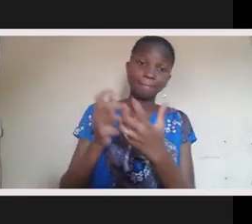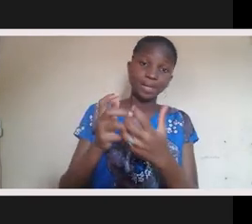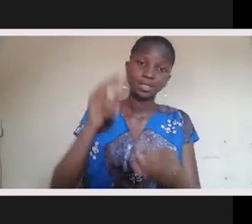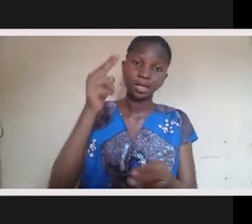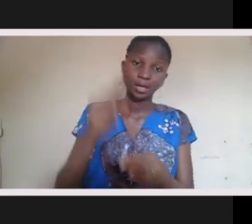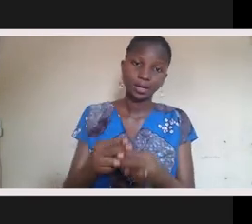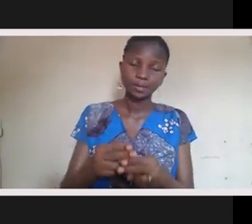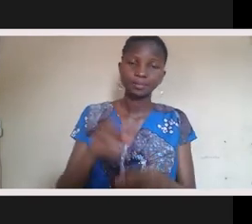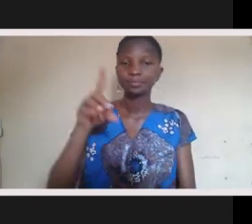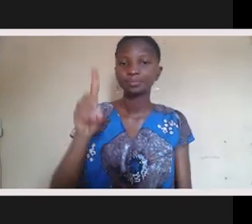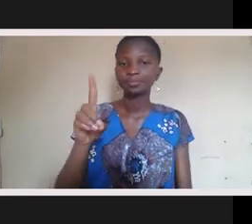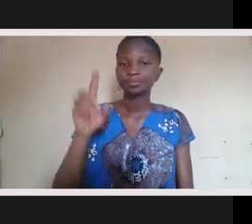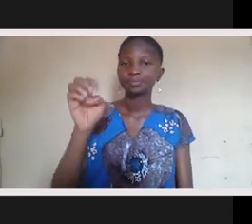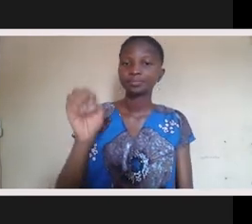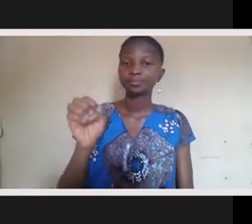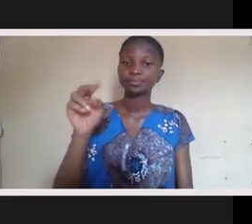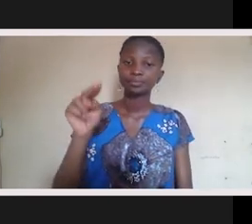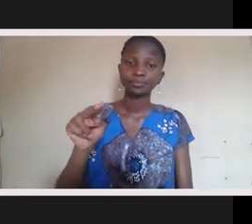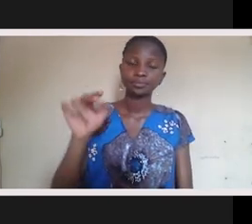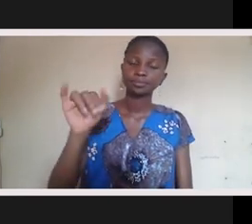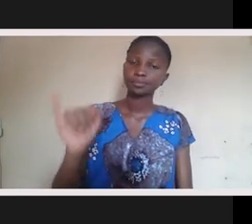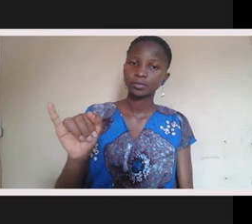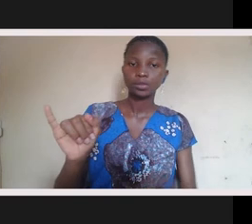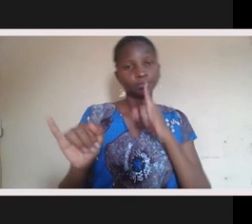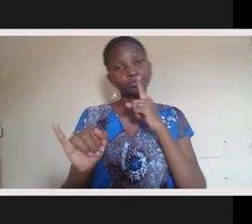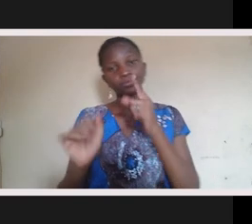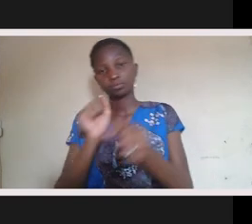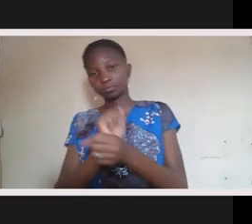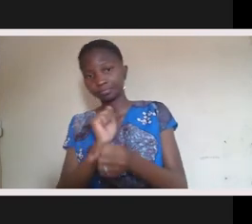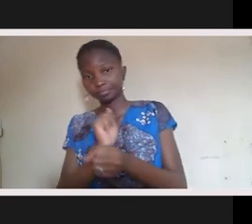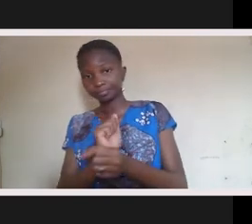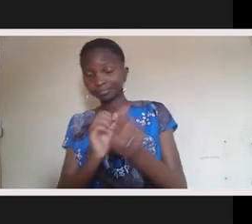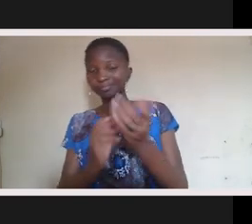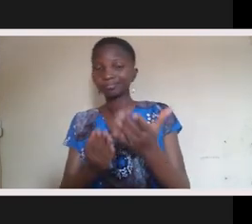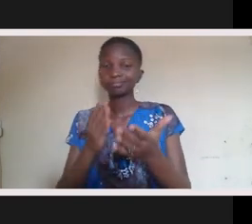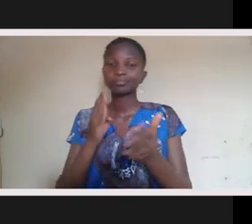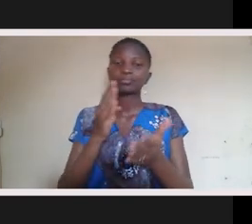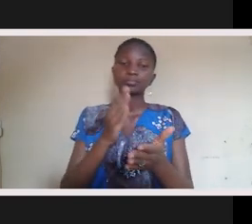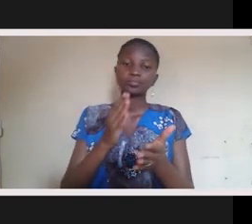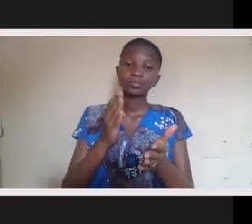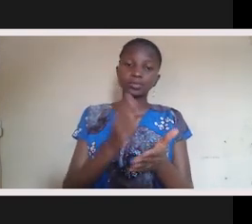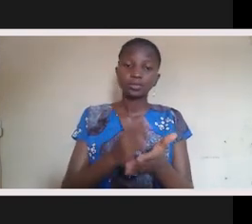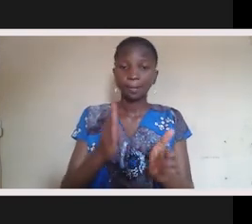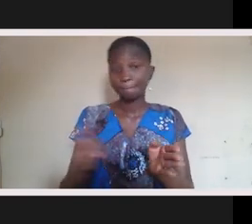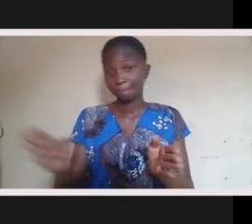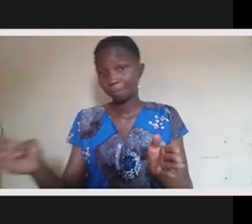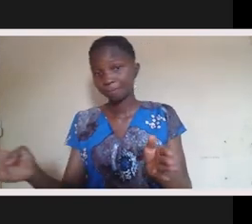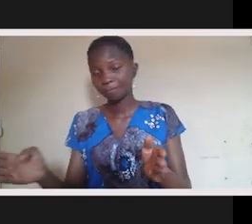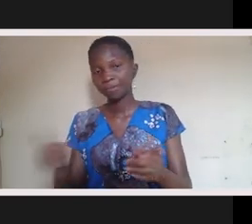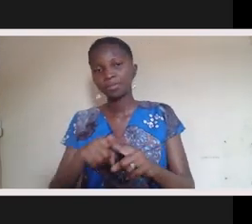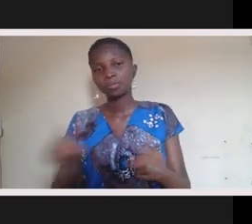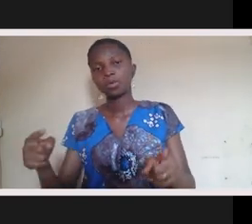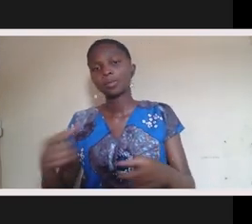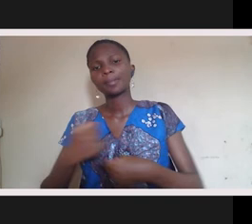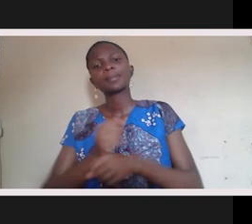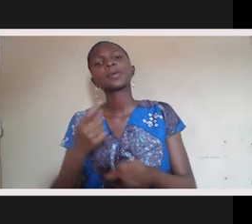up to the name of D&I. You know, it's still work in progress, but it makes me wonder,